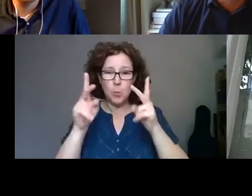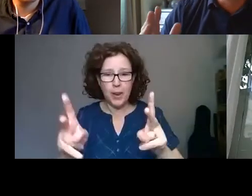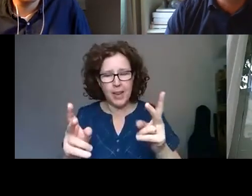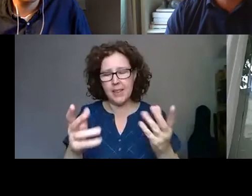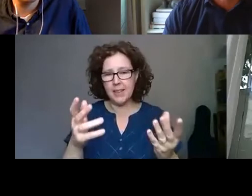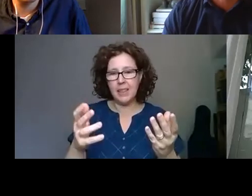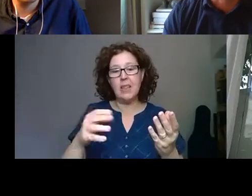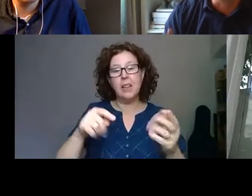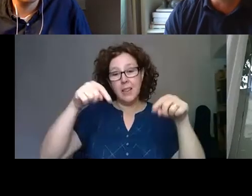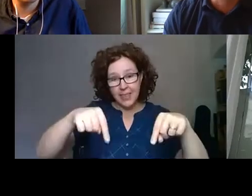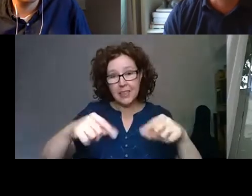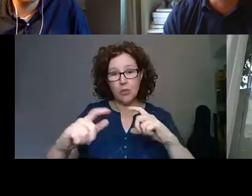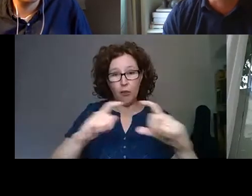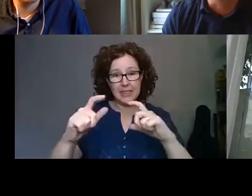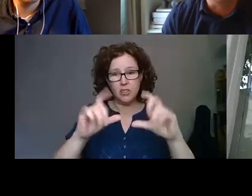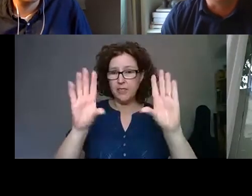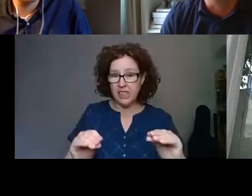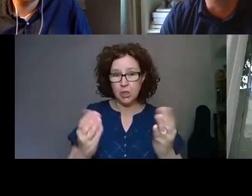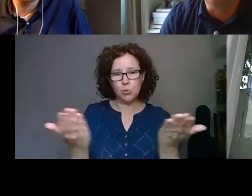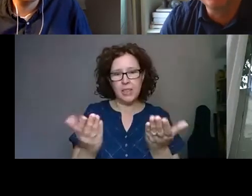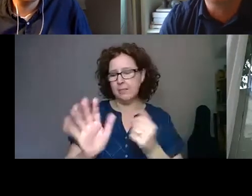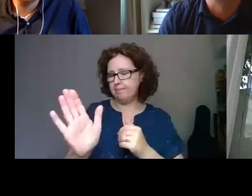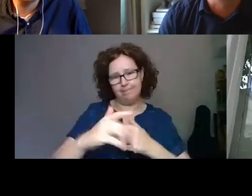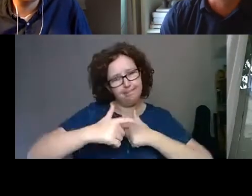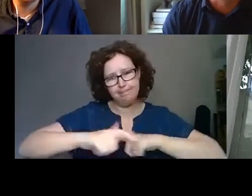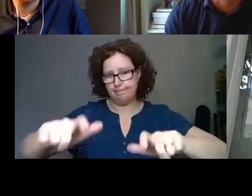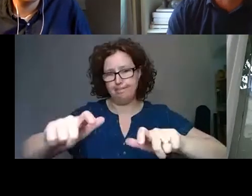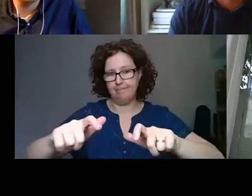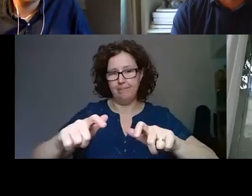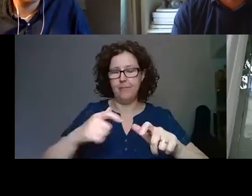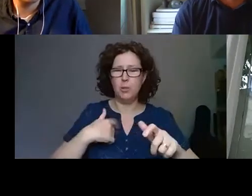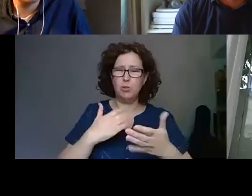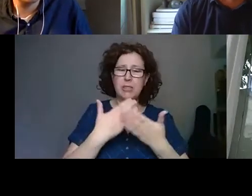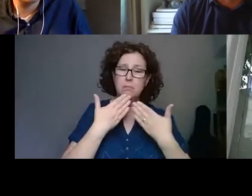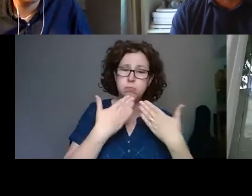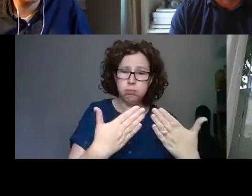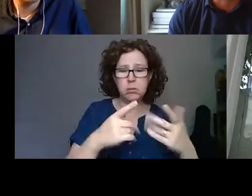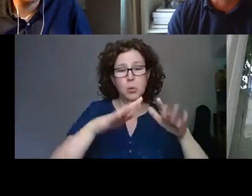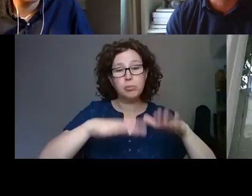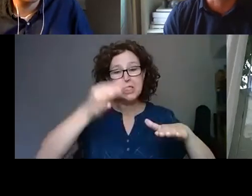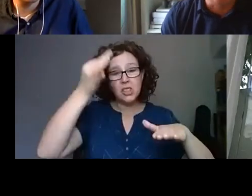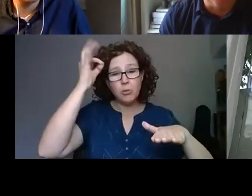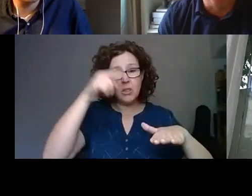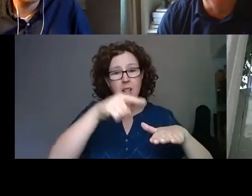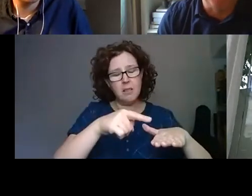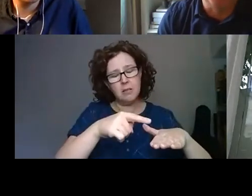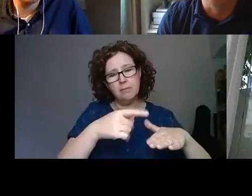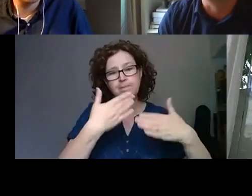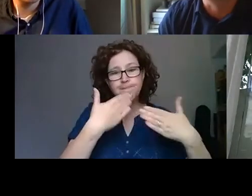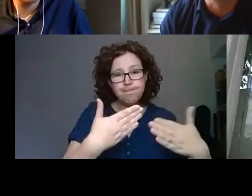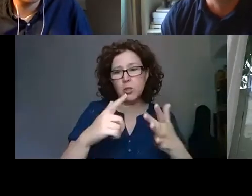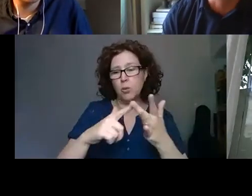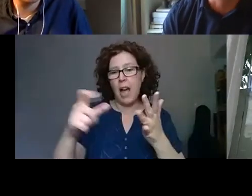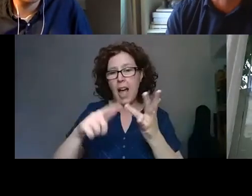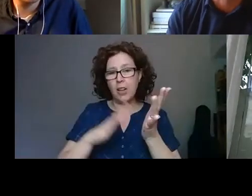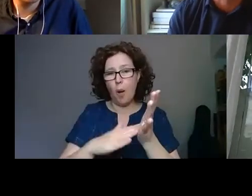we will continue this conversation as a network. We are so grateful to our colleagues at the British Council, to ICOM UK and